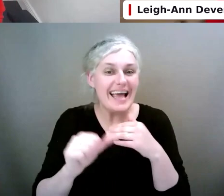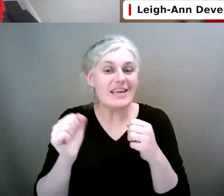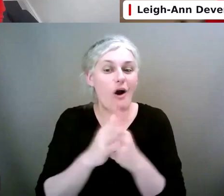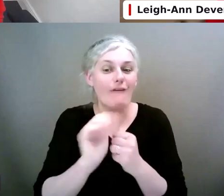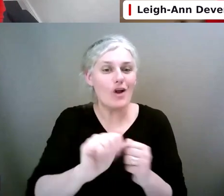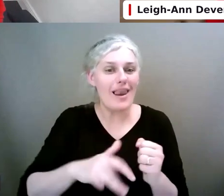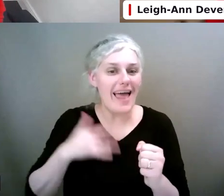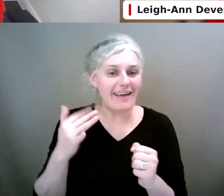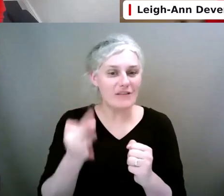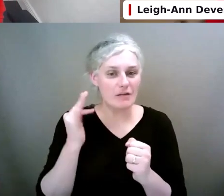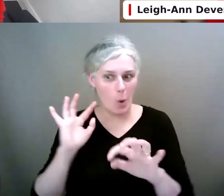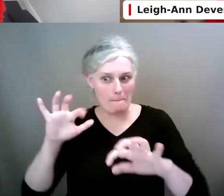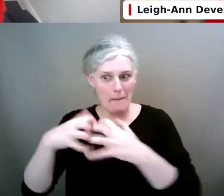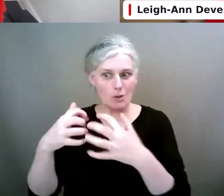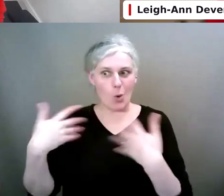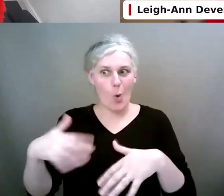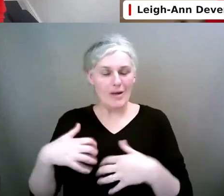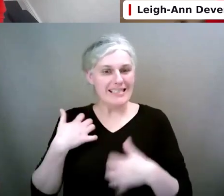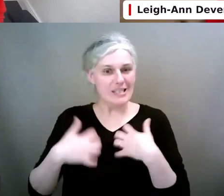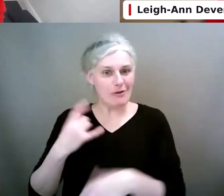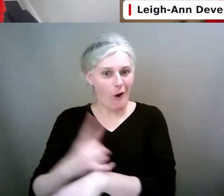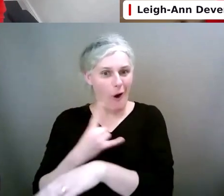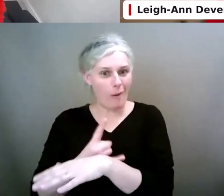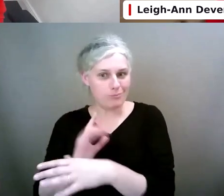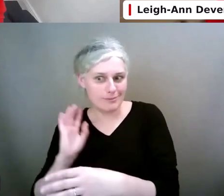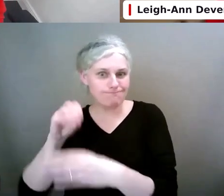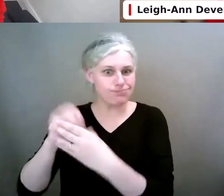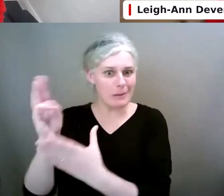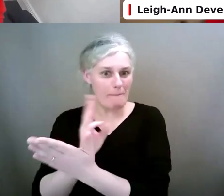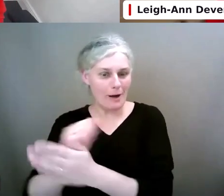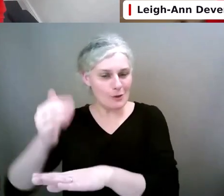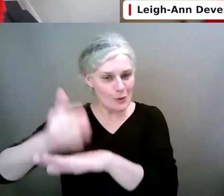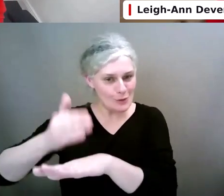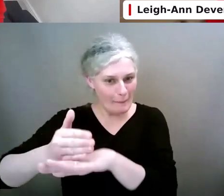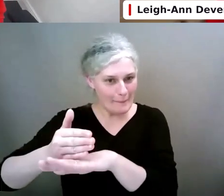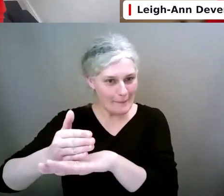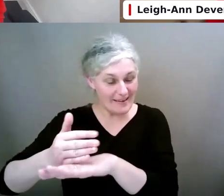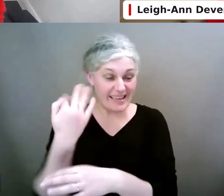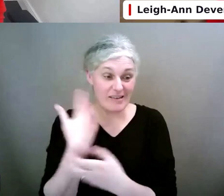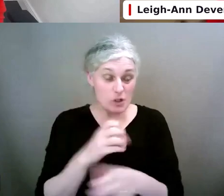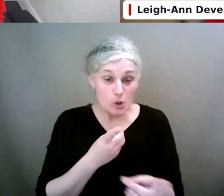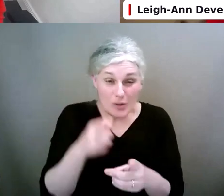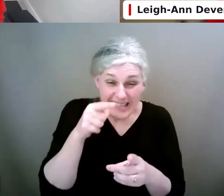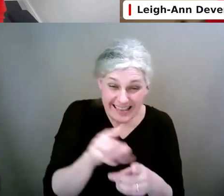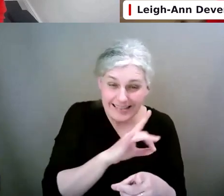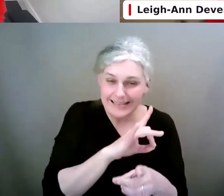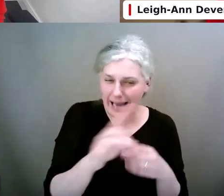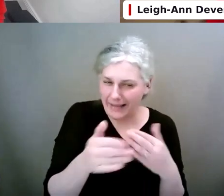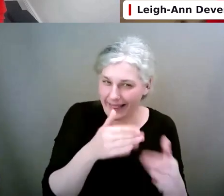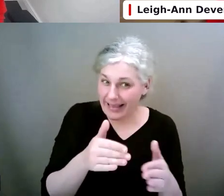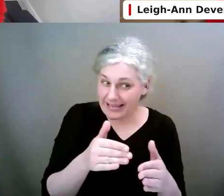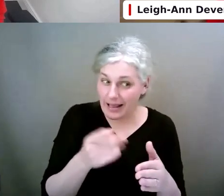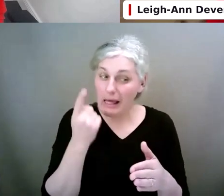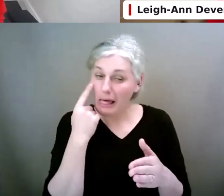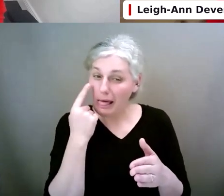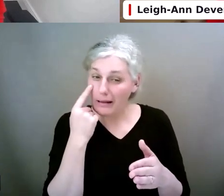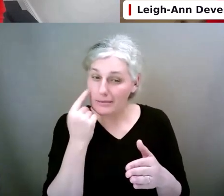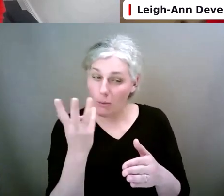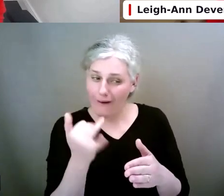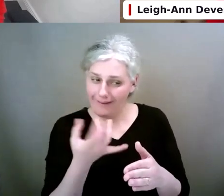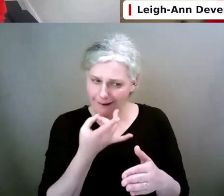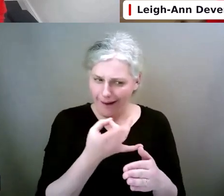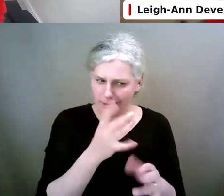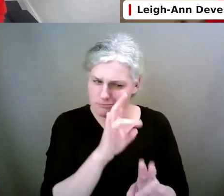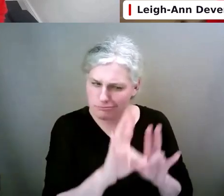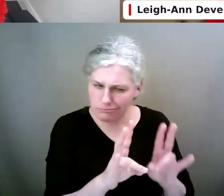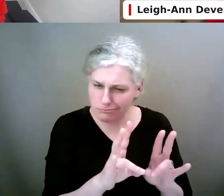You know, so if your kids are doing things like that, find out how they did it. Ask them. What a